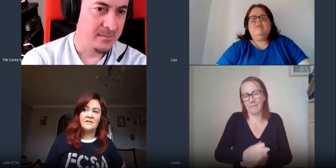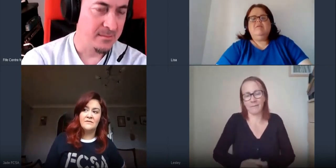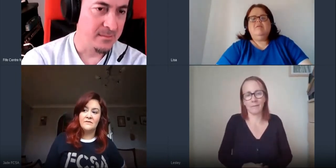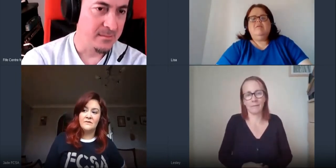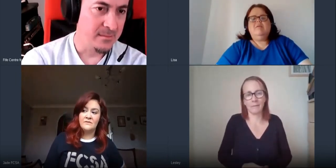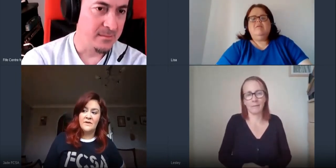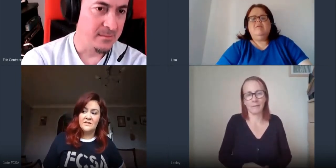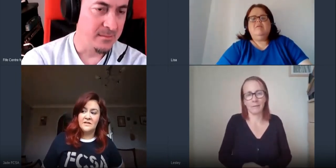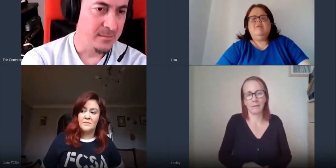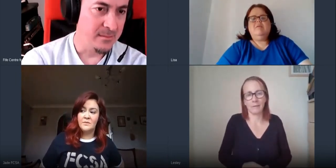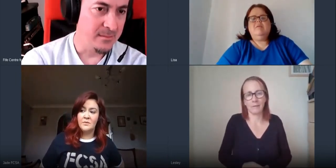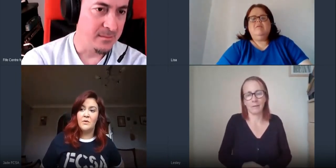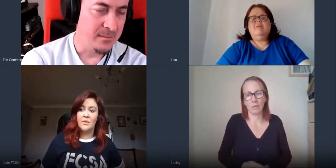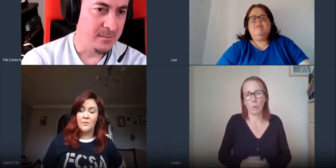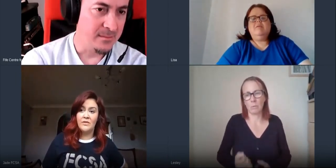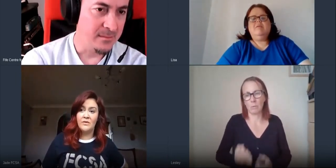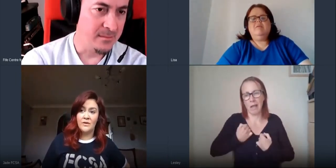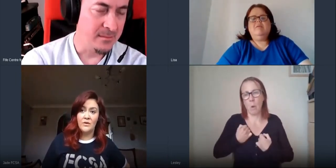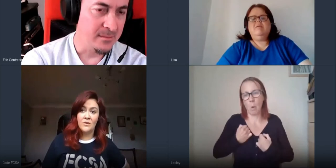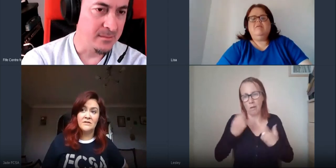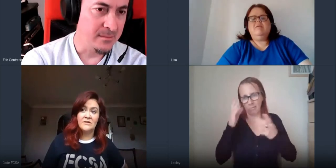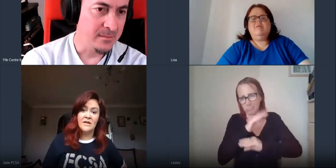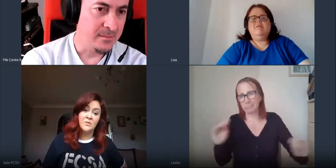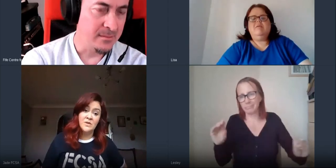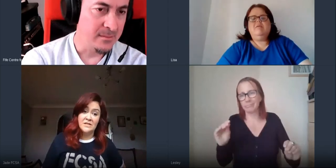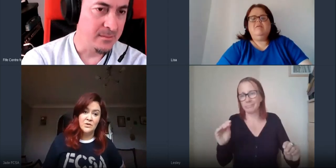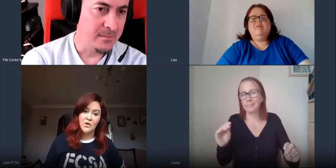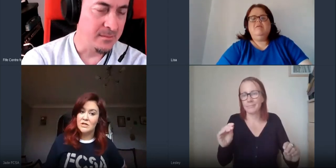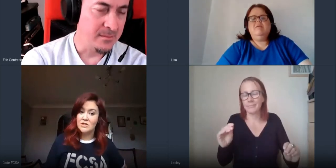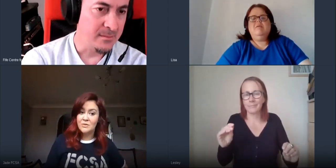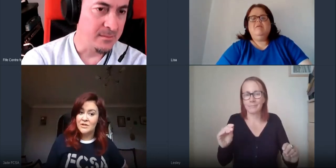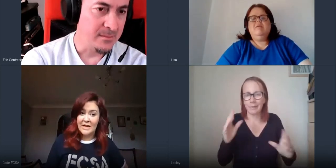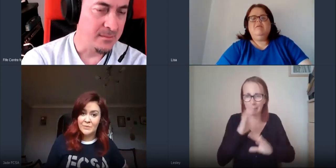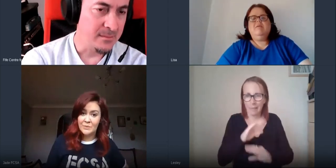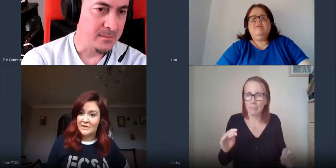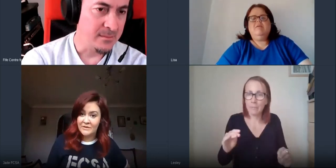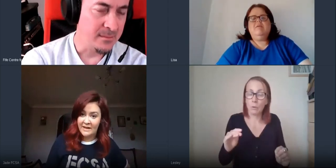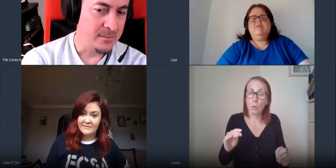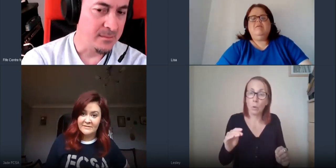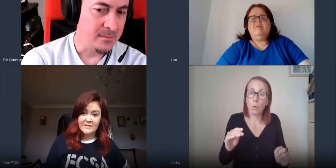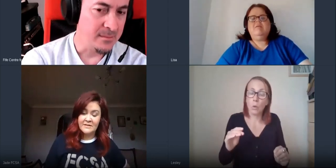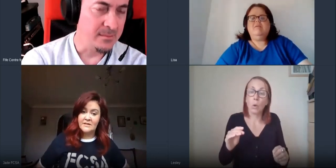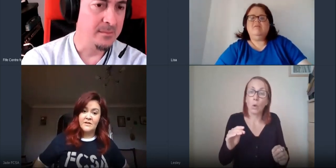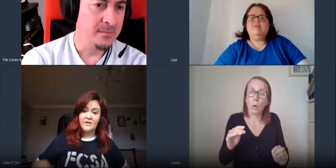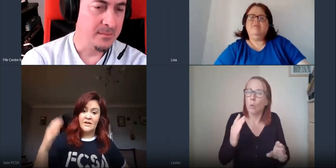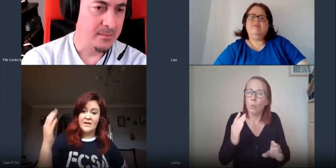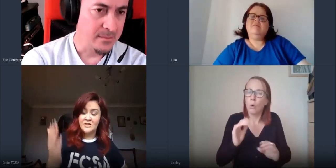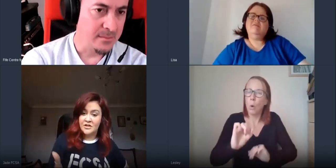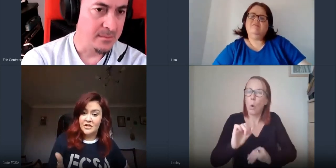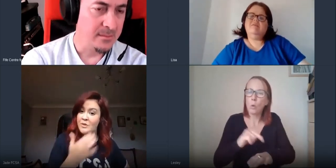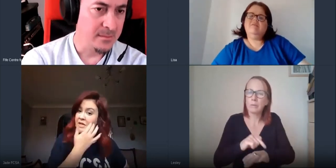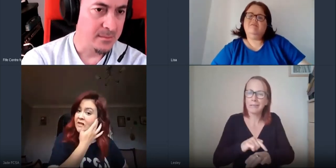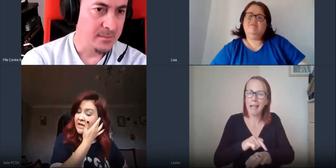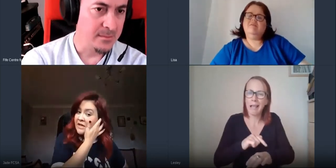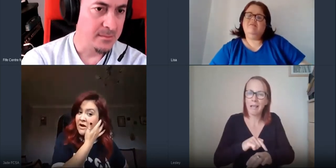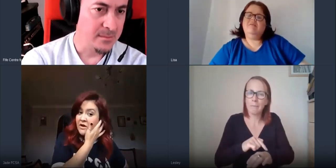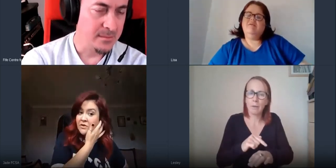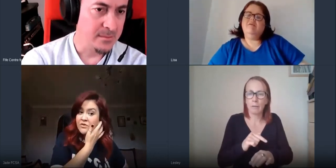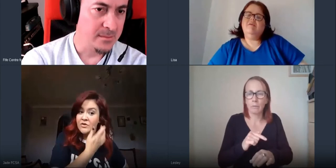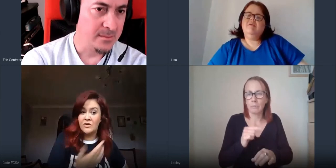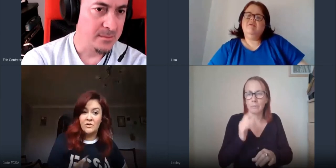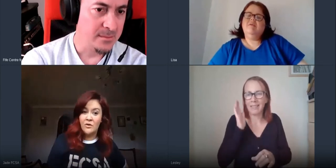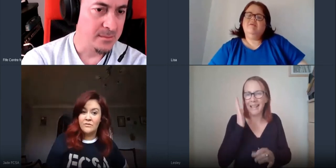kind of rhetoric that we were going with over lockdown and we still go with do what you can when you can your lectures are going to be here